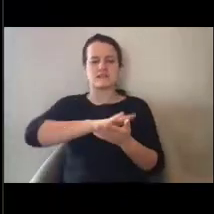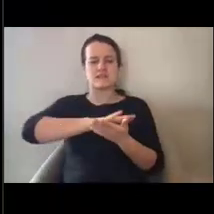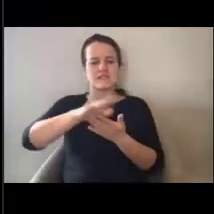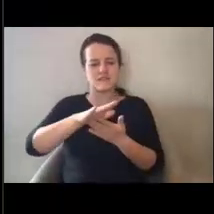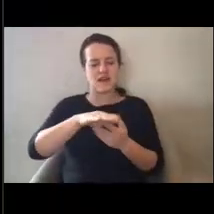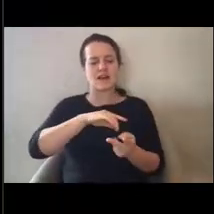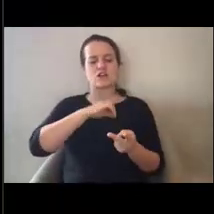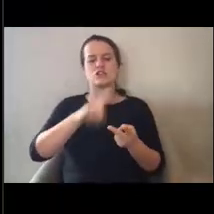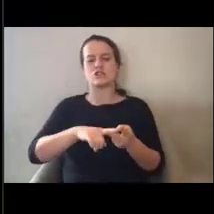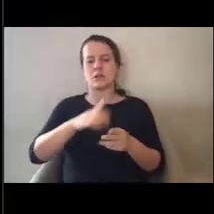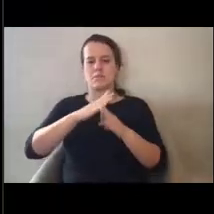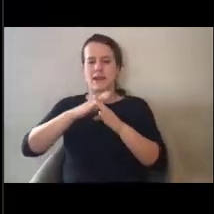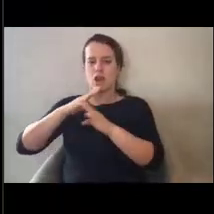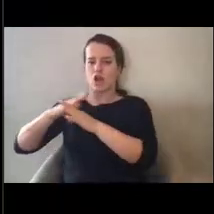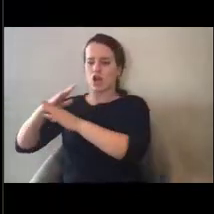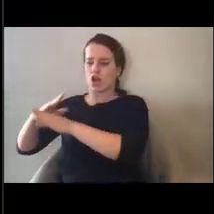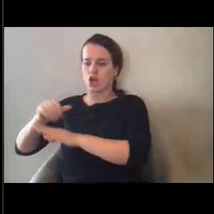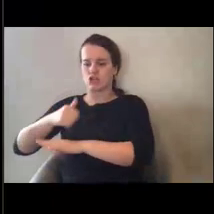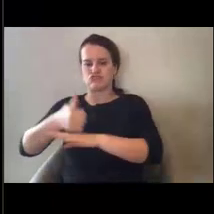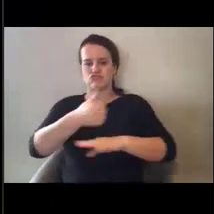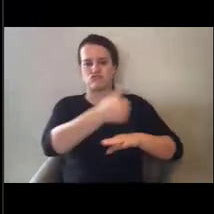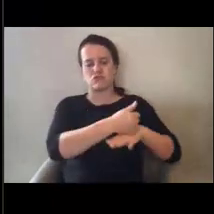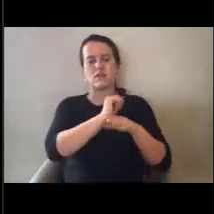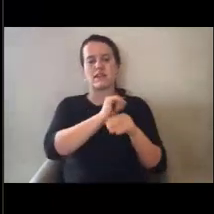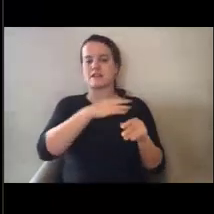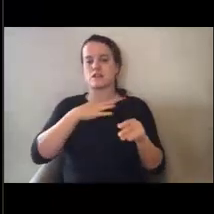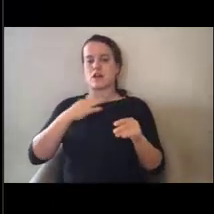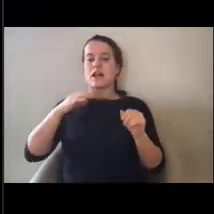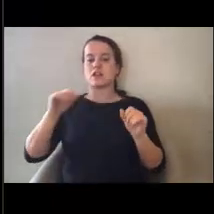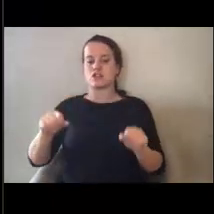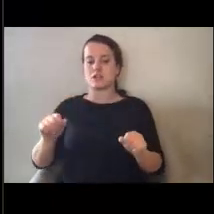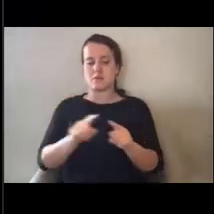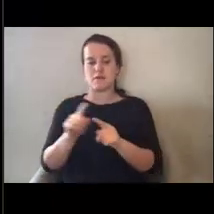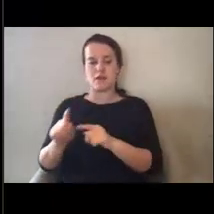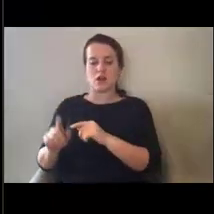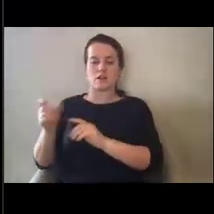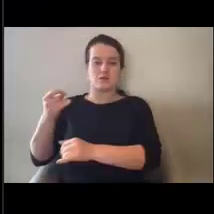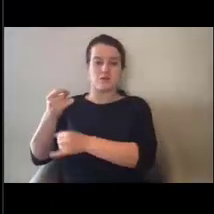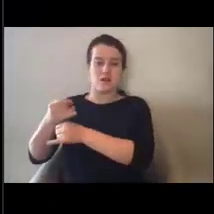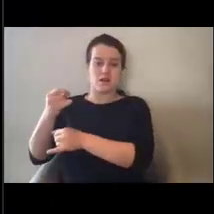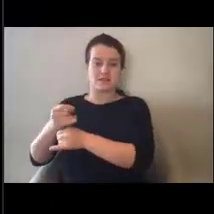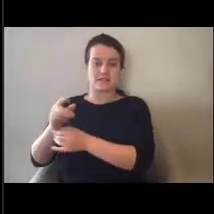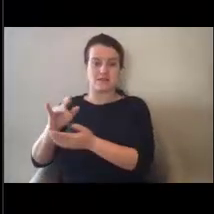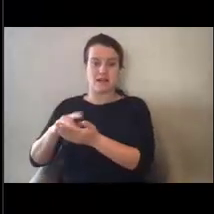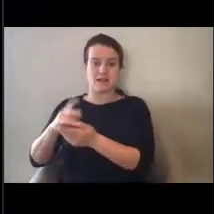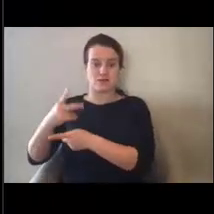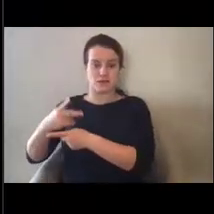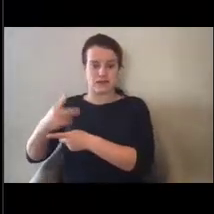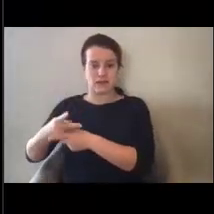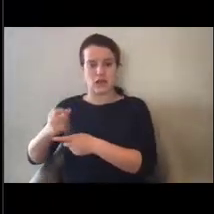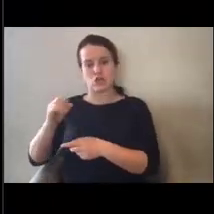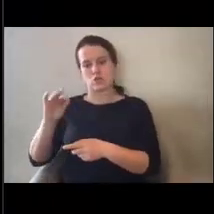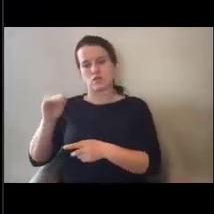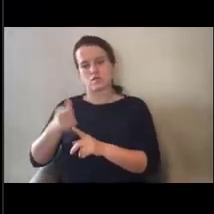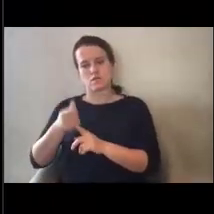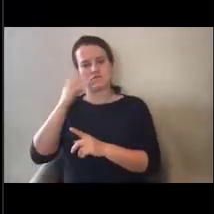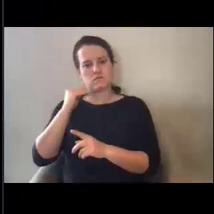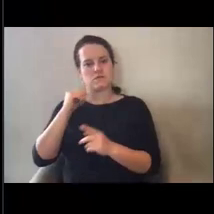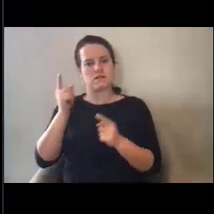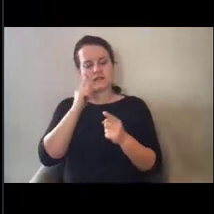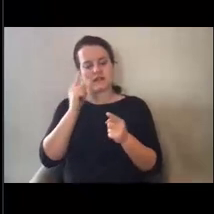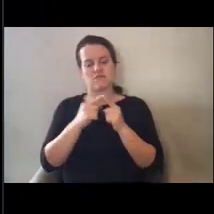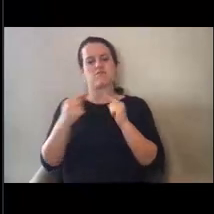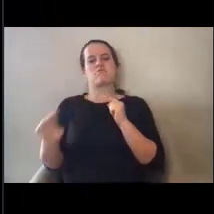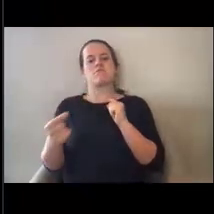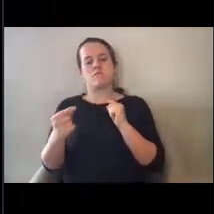barriers and all that, is eligible. Um, but also onsite emergency medical care. So if someone has an adverse reaction